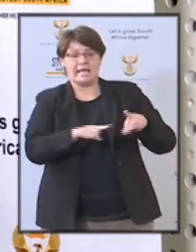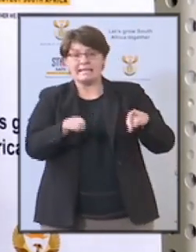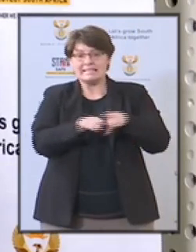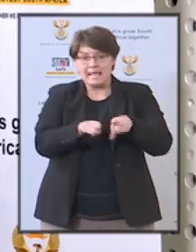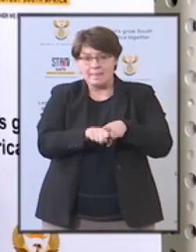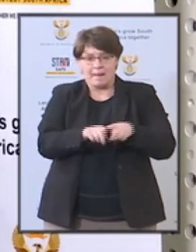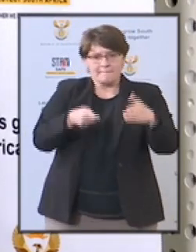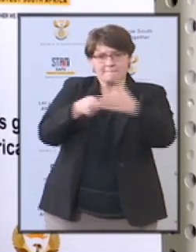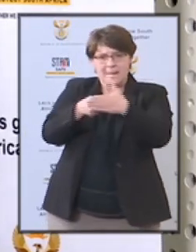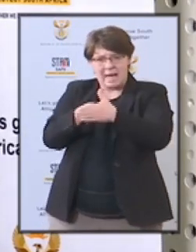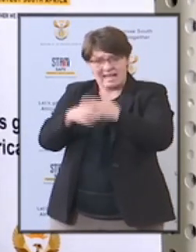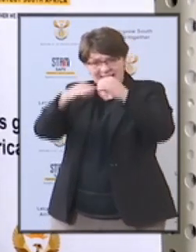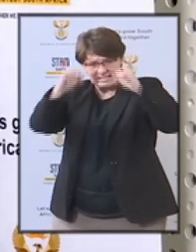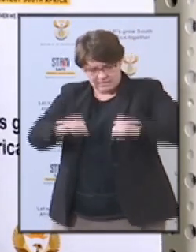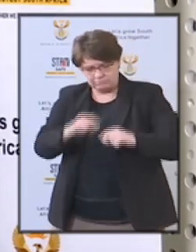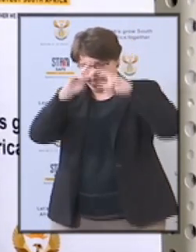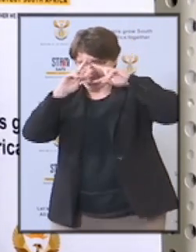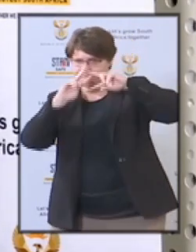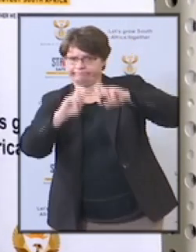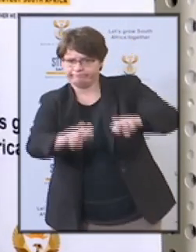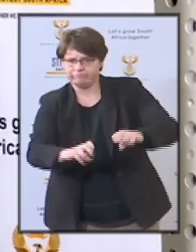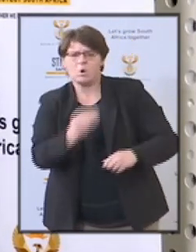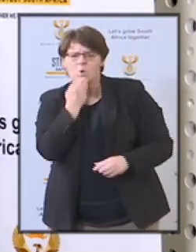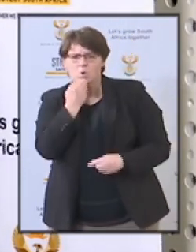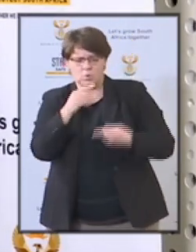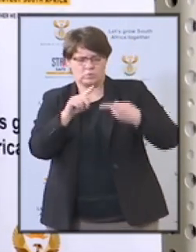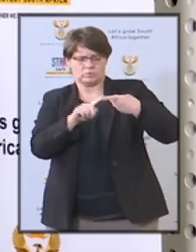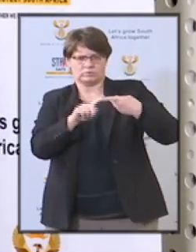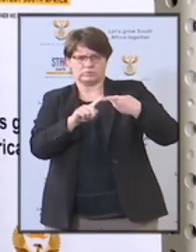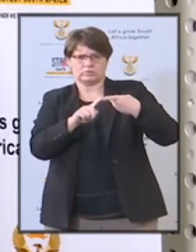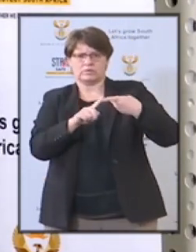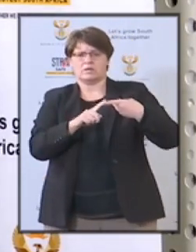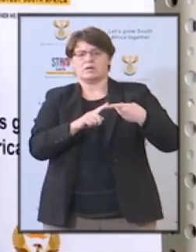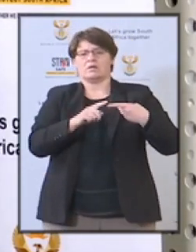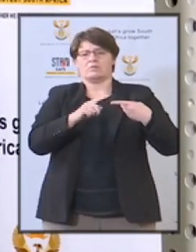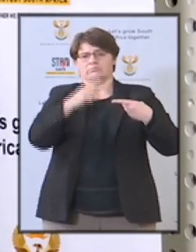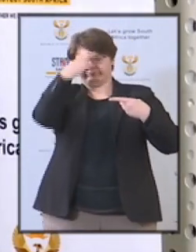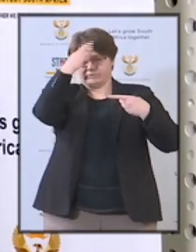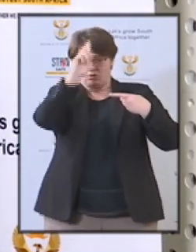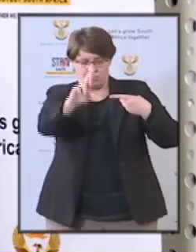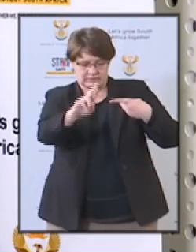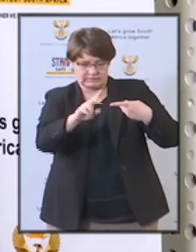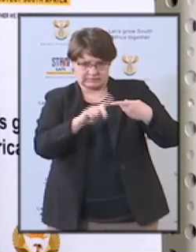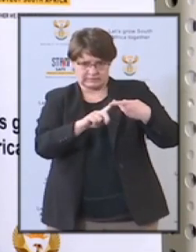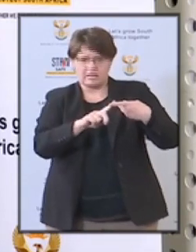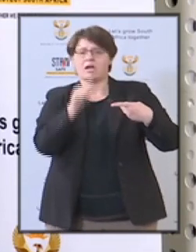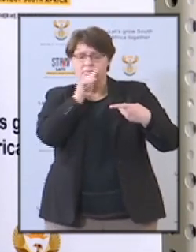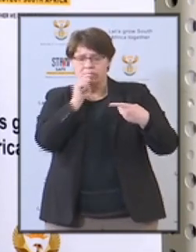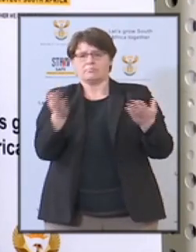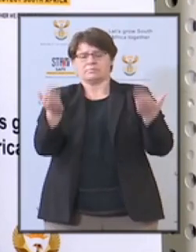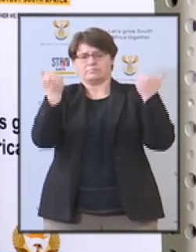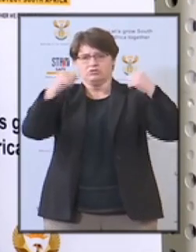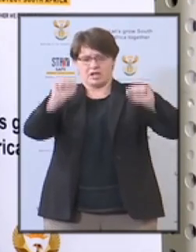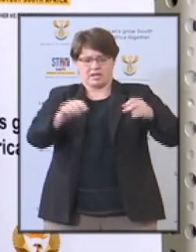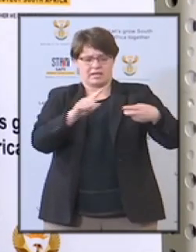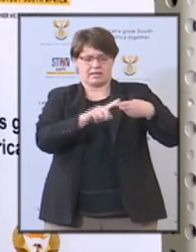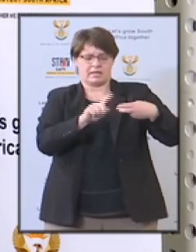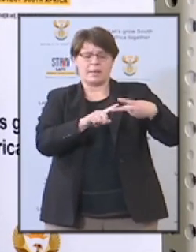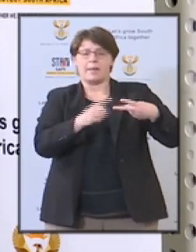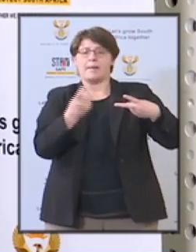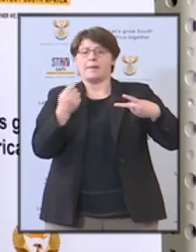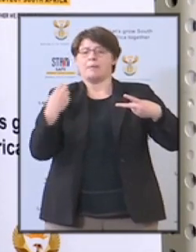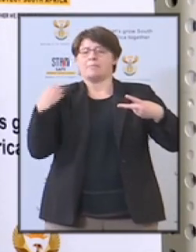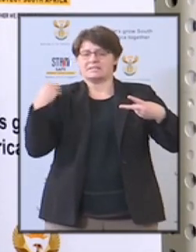The team comprises of the Minister of Justice and Correctional Services, Mr. Ronald Lamula, who is the convener. Minister of Finance,